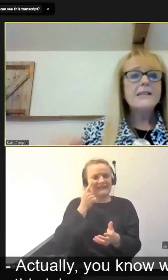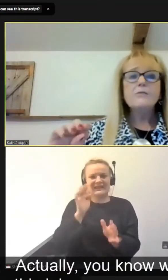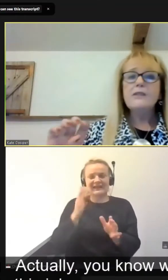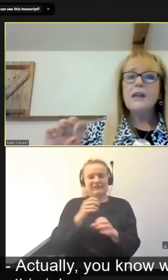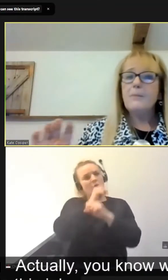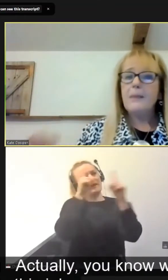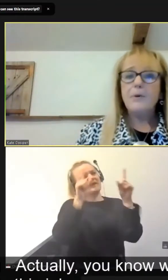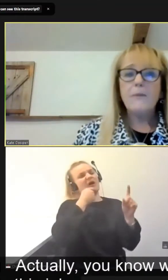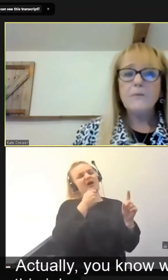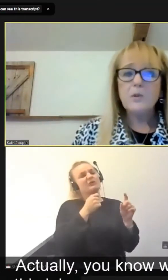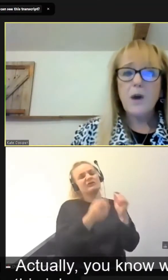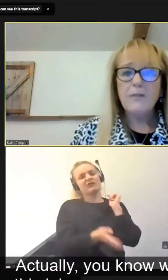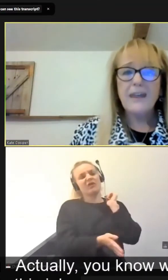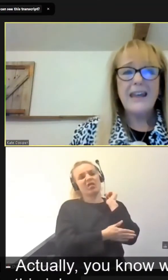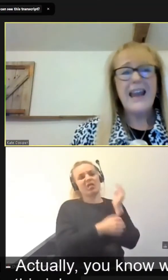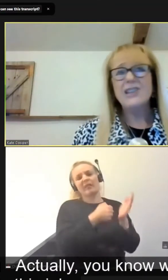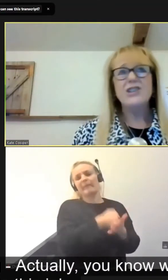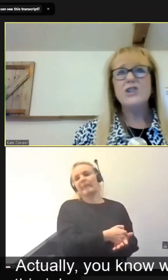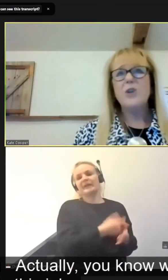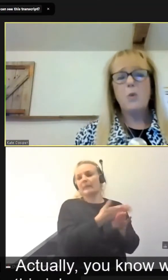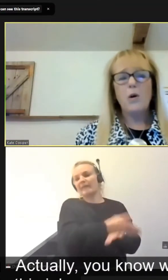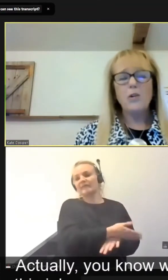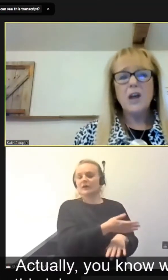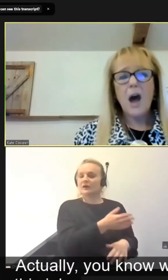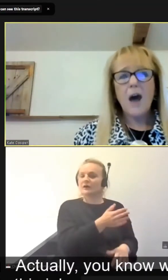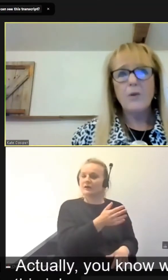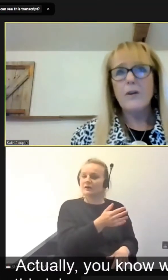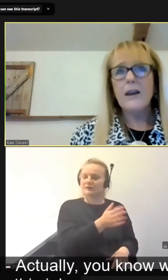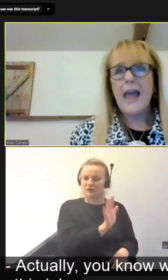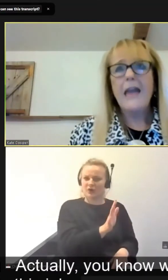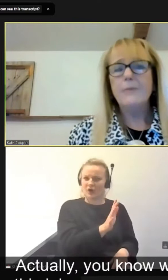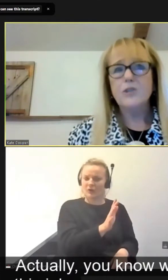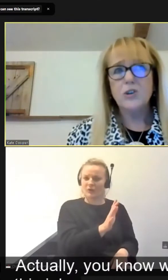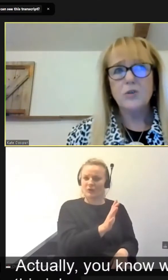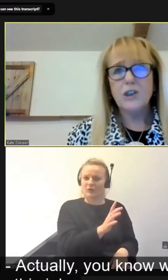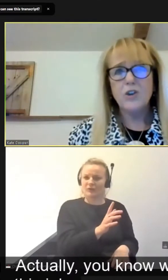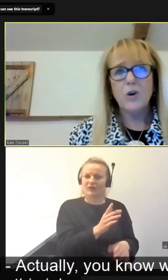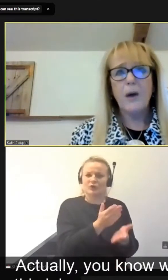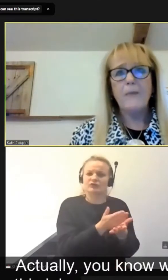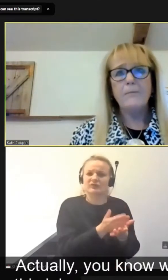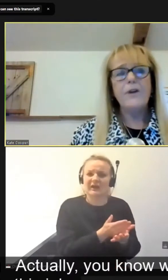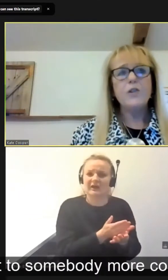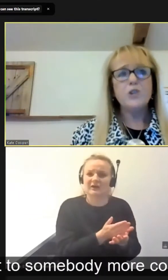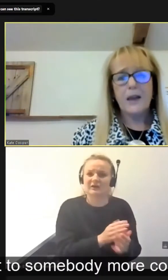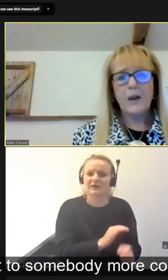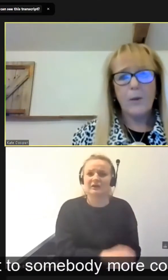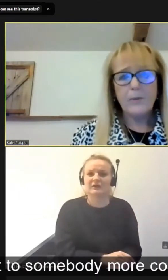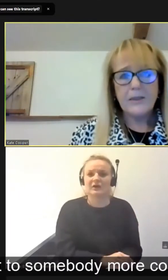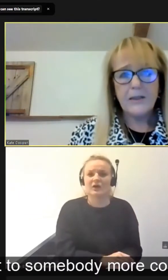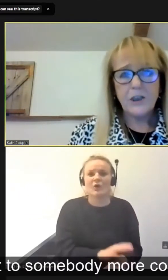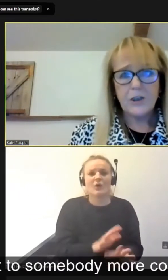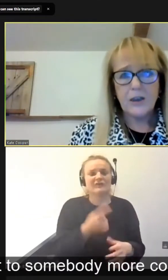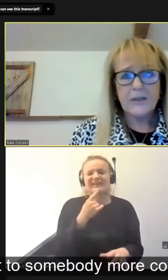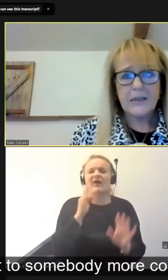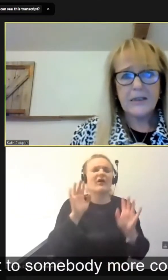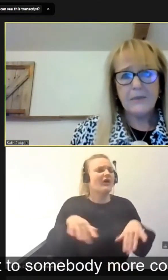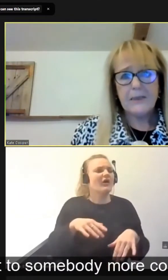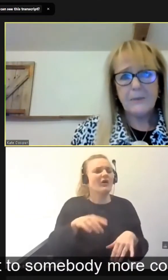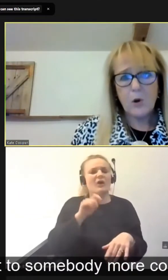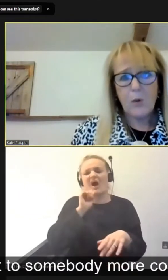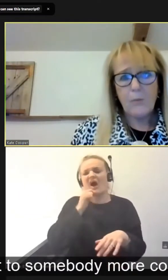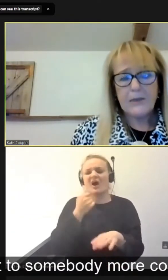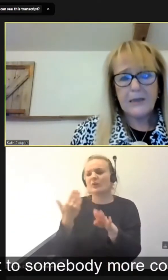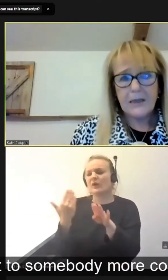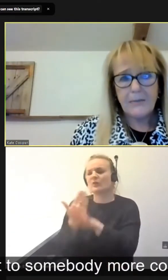I don't think people come to work thinking, actually, do you know what, I'm not really able to do this job, I'm far too incompetent, they should give it to